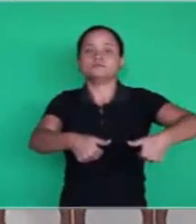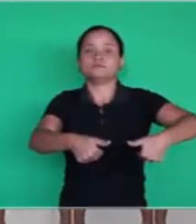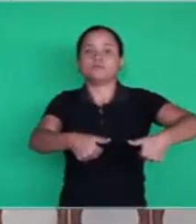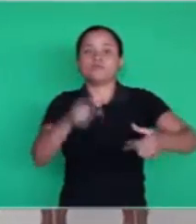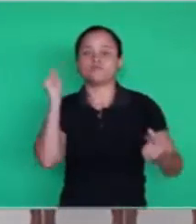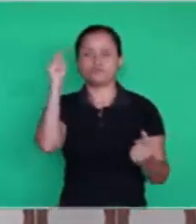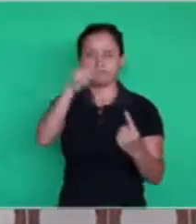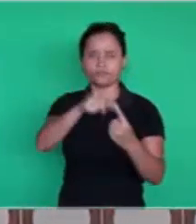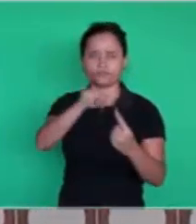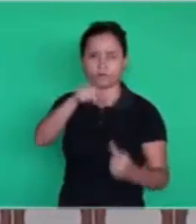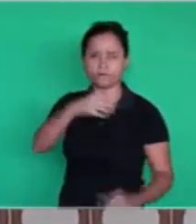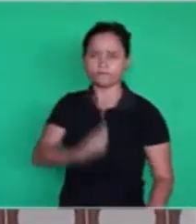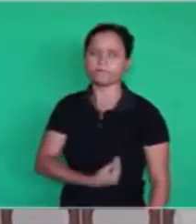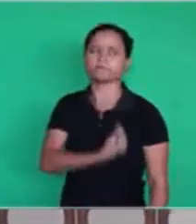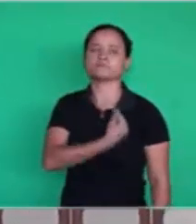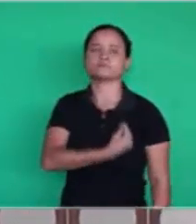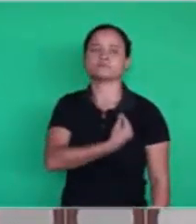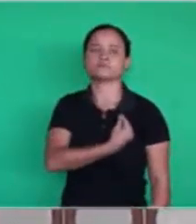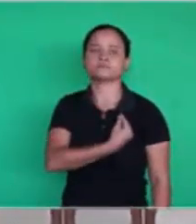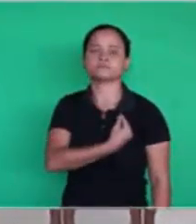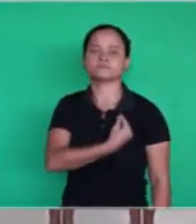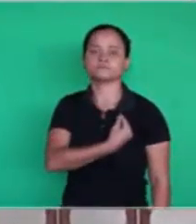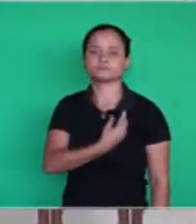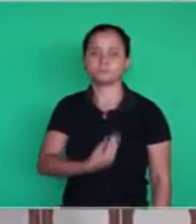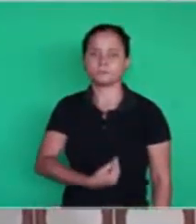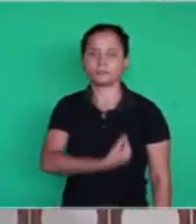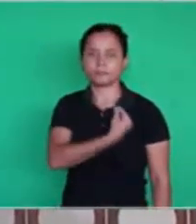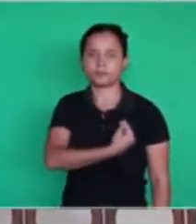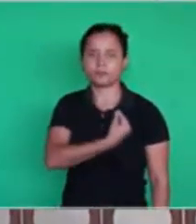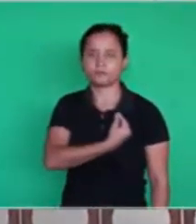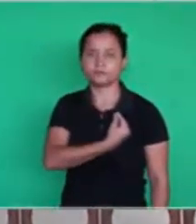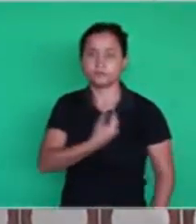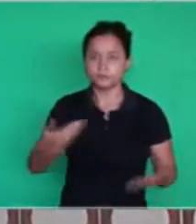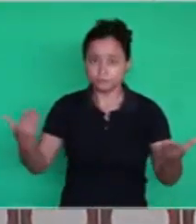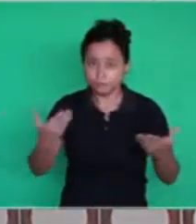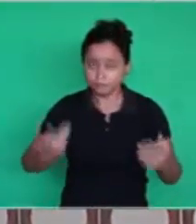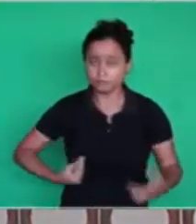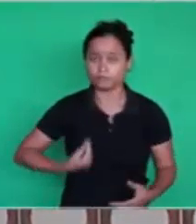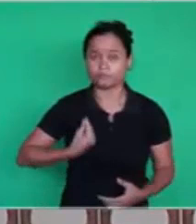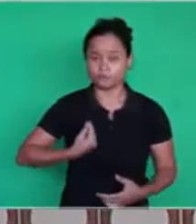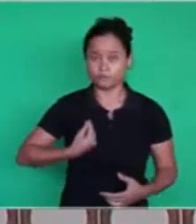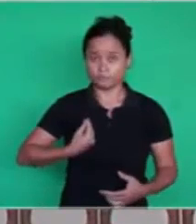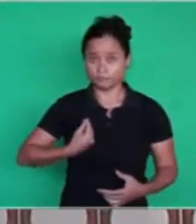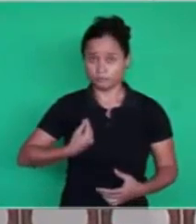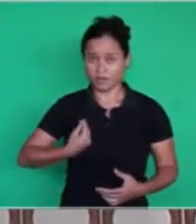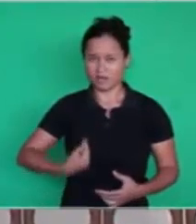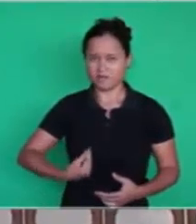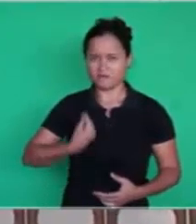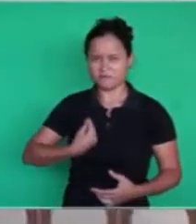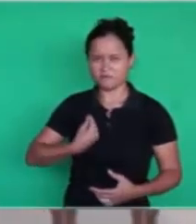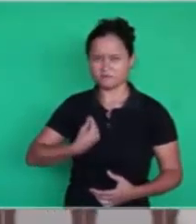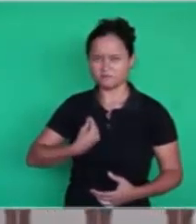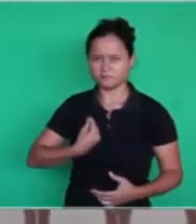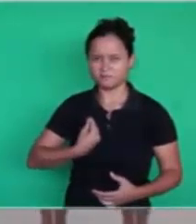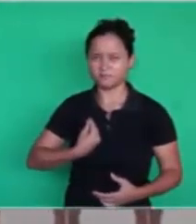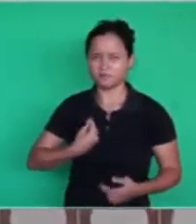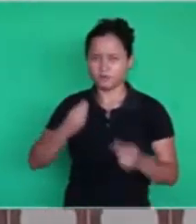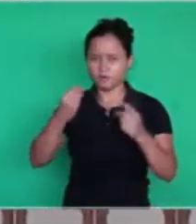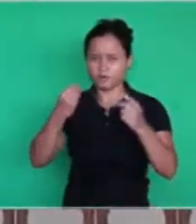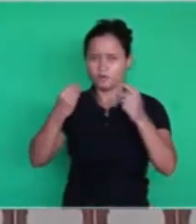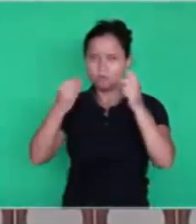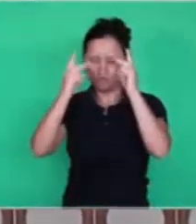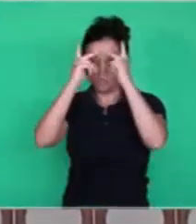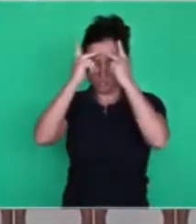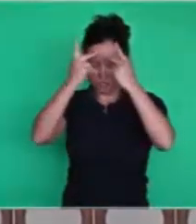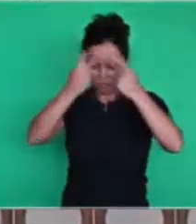to give life. As Paul says, the life which I know live in the flesh, I do not live in the flesh,